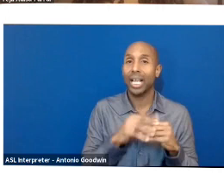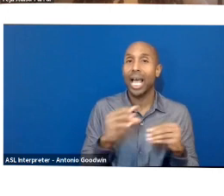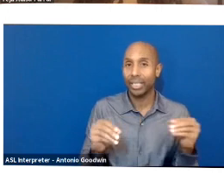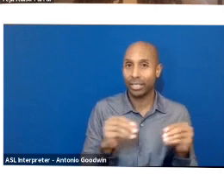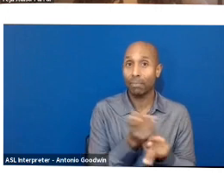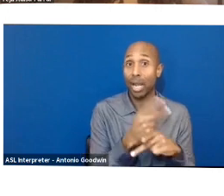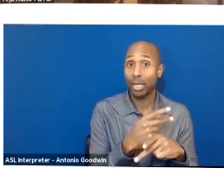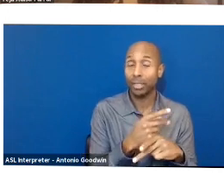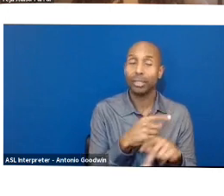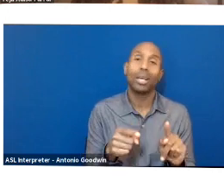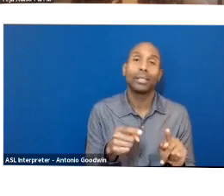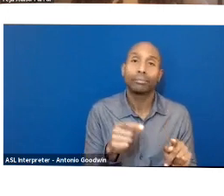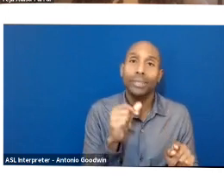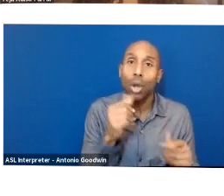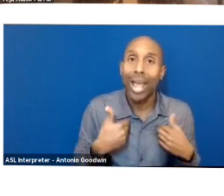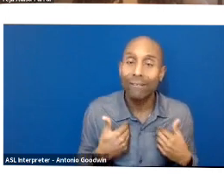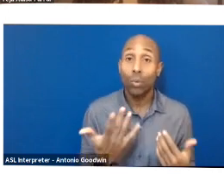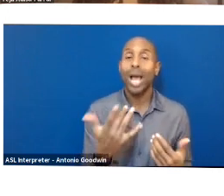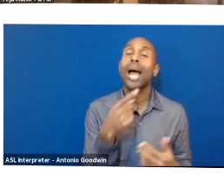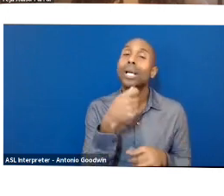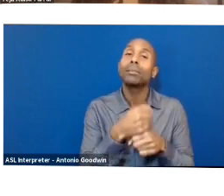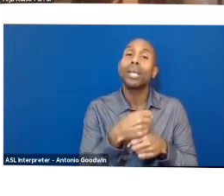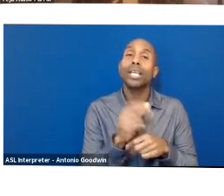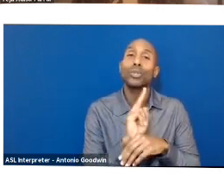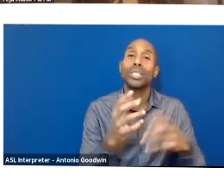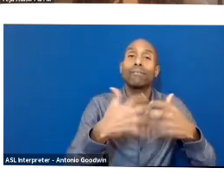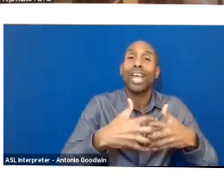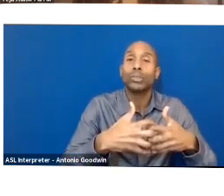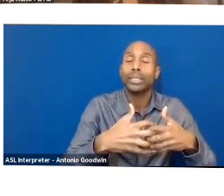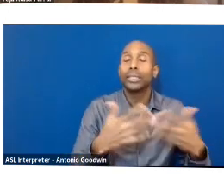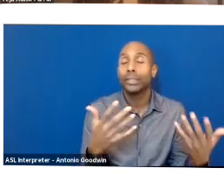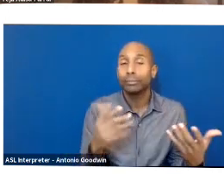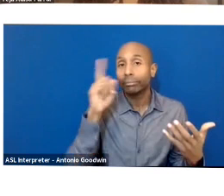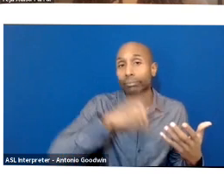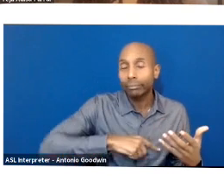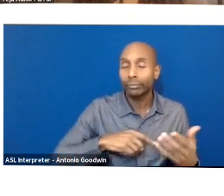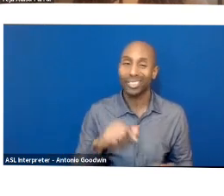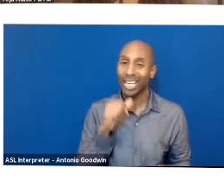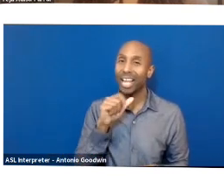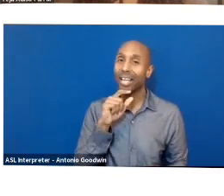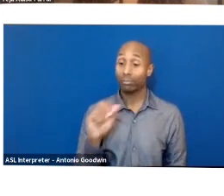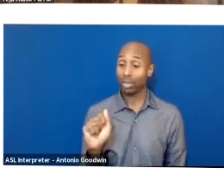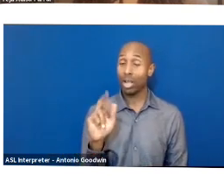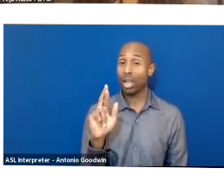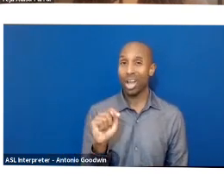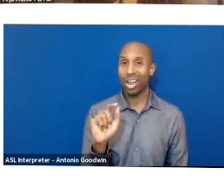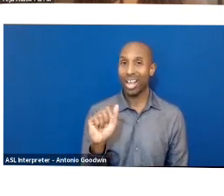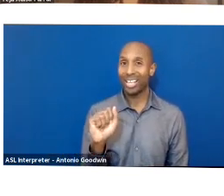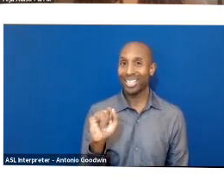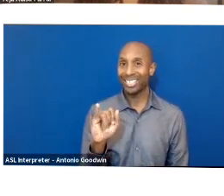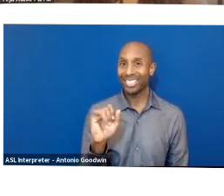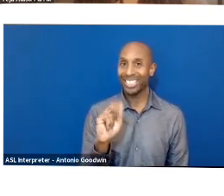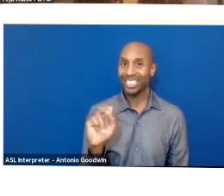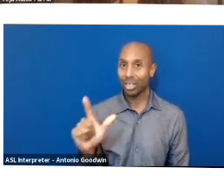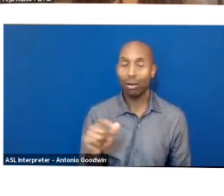products because they were made in factories, they were largely manufactured, they were not artisanal, they were not handmade, and a lot of West African merchants could